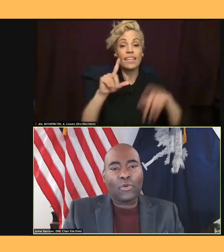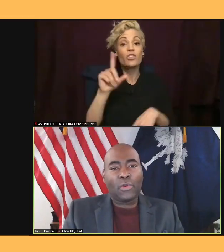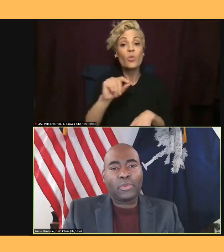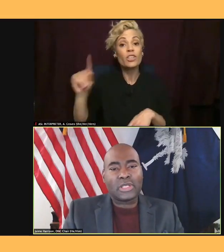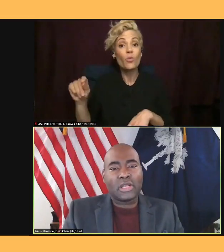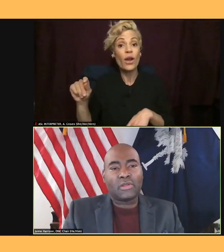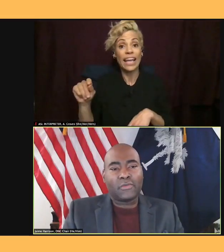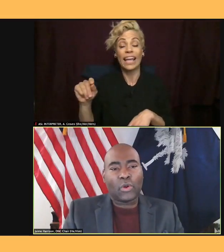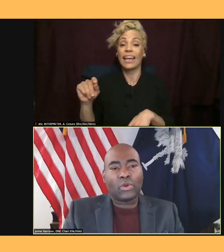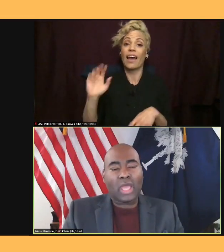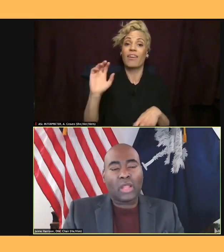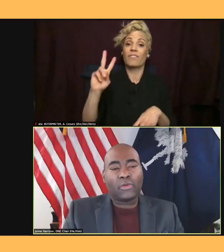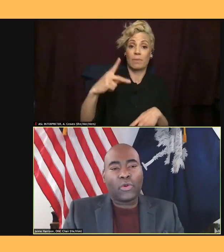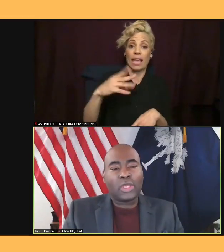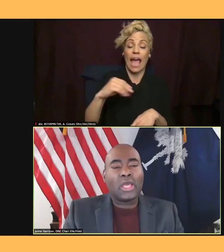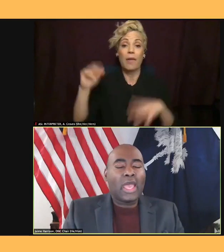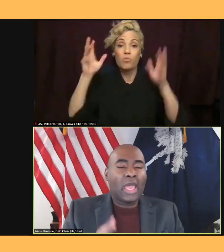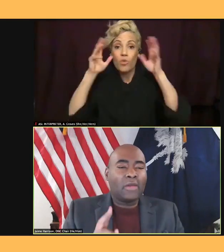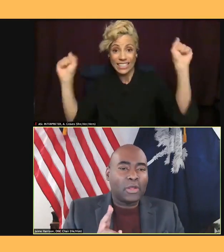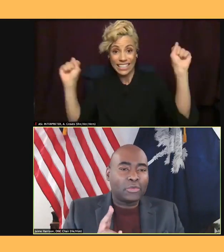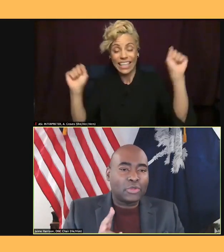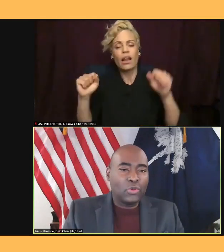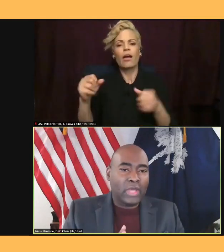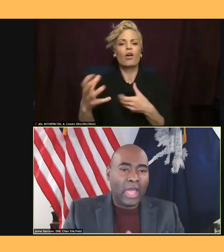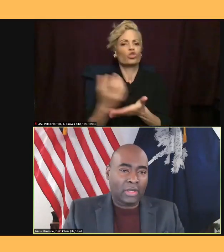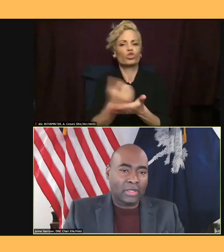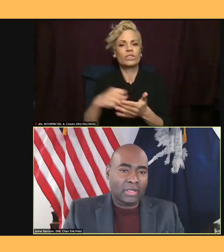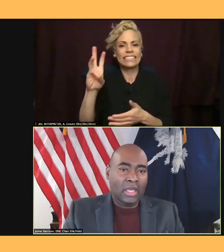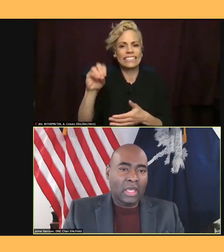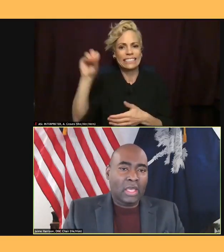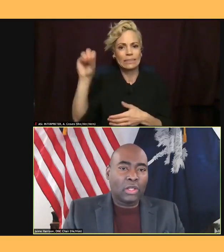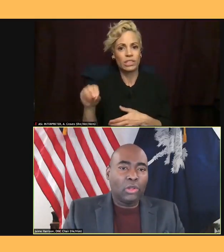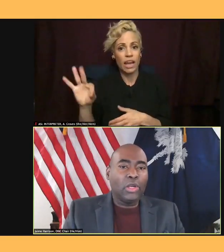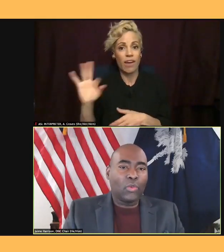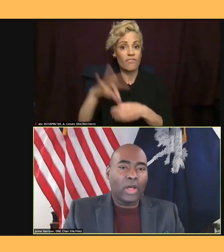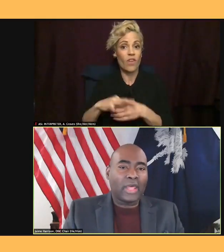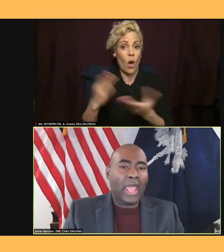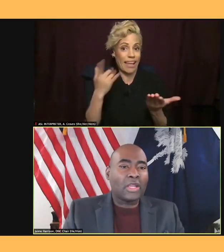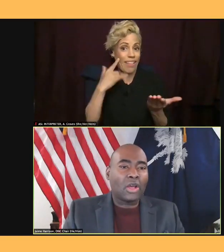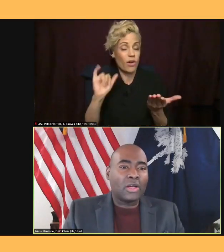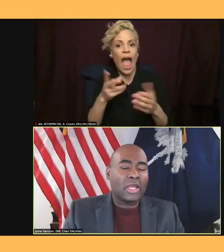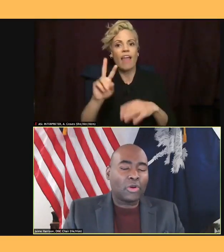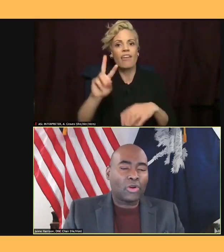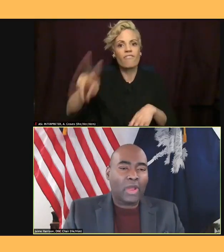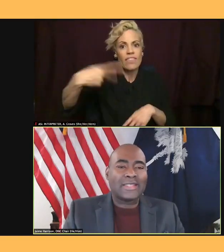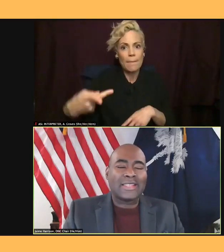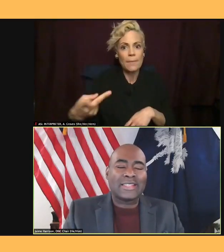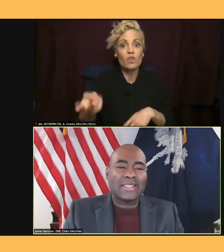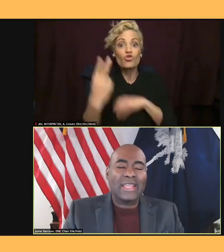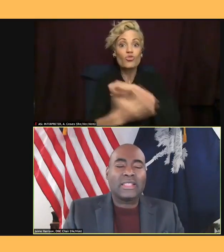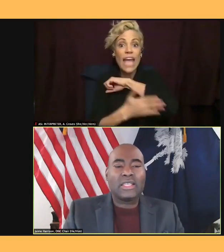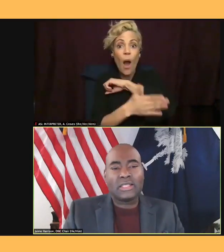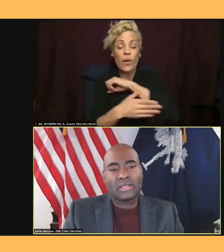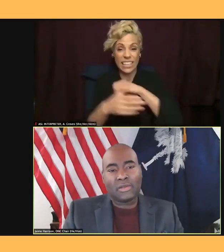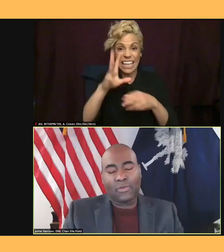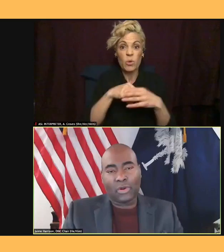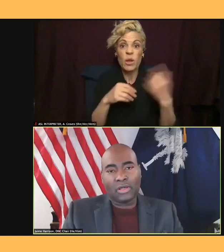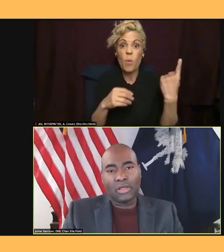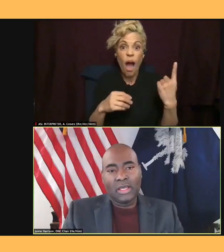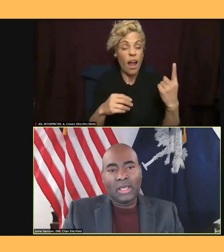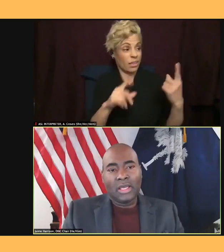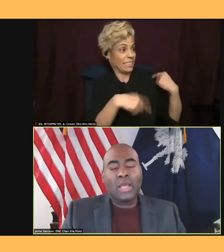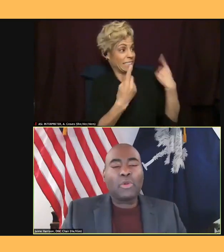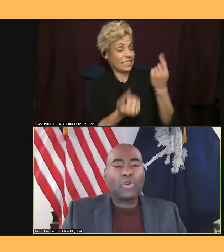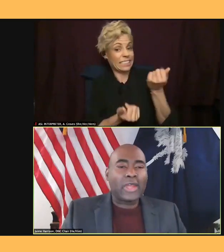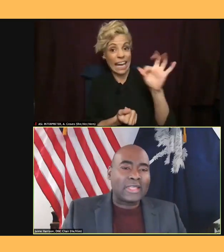the vote in California and flipped two counties, including one that hadn't gone Democratic since 1964. Democrats